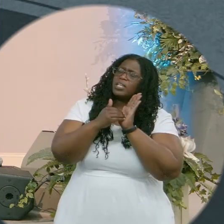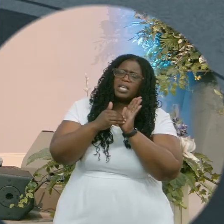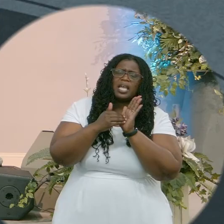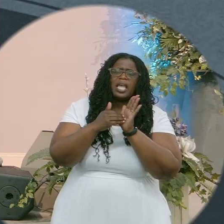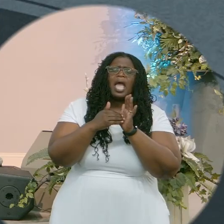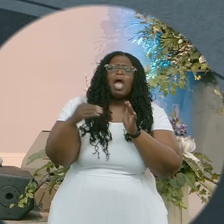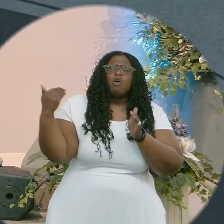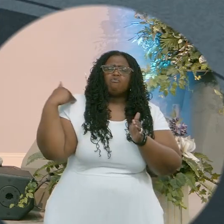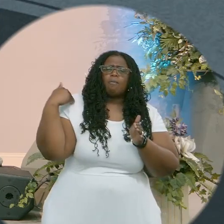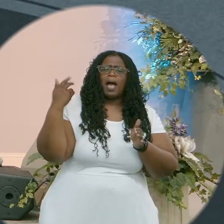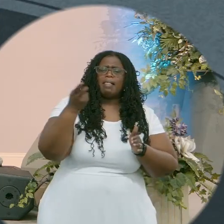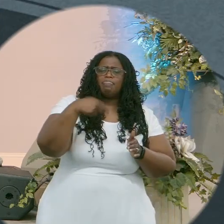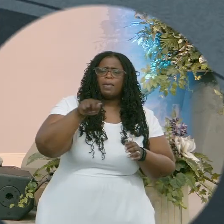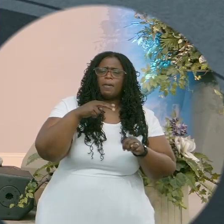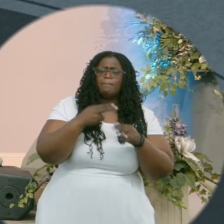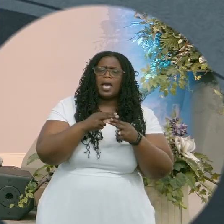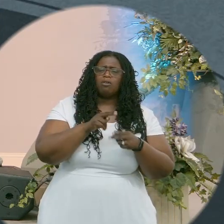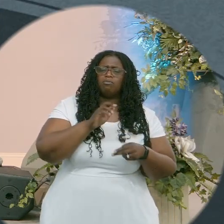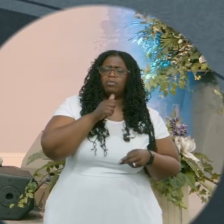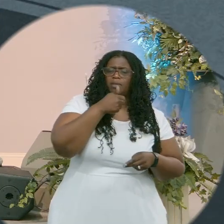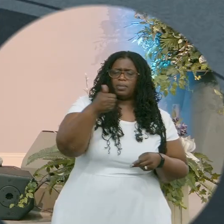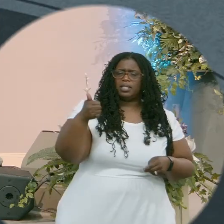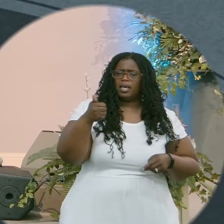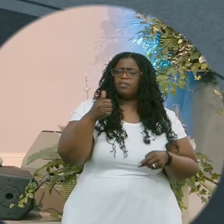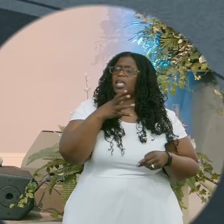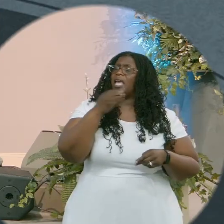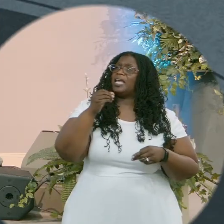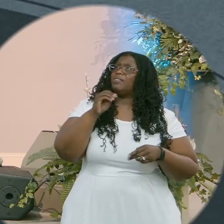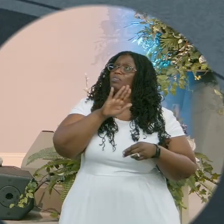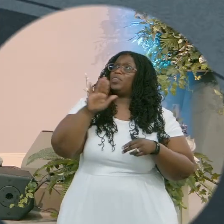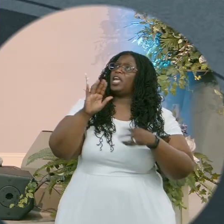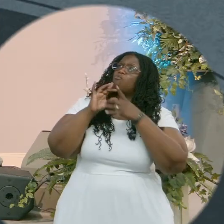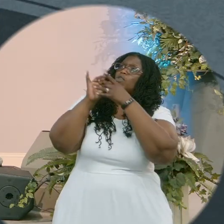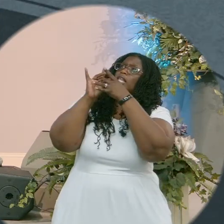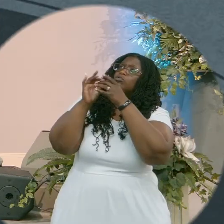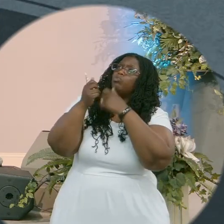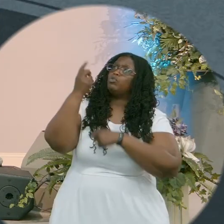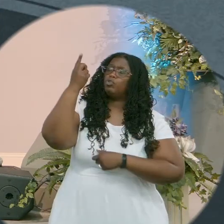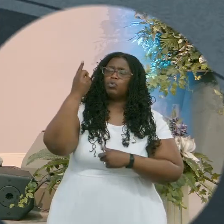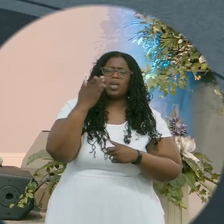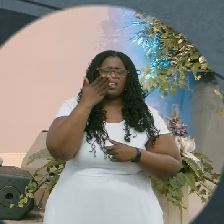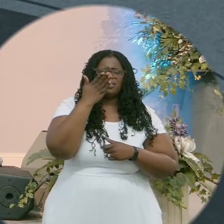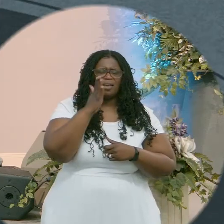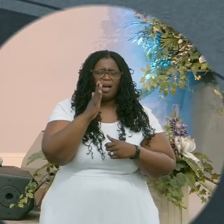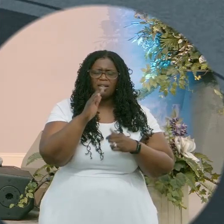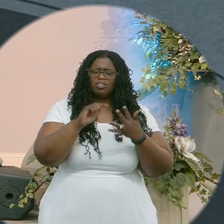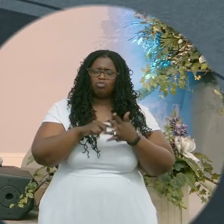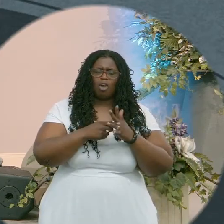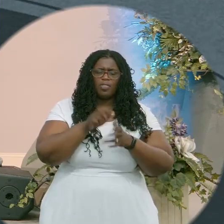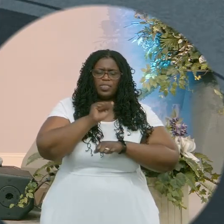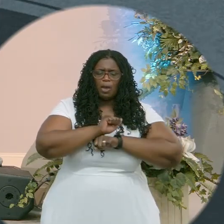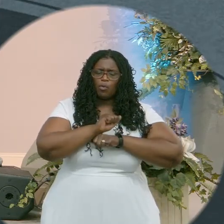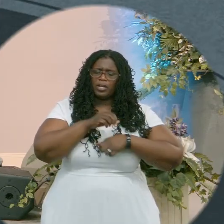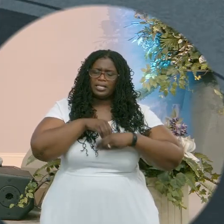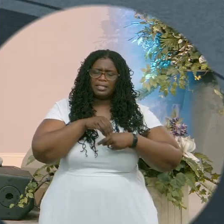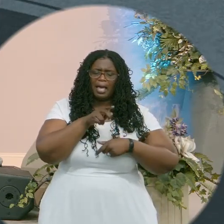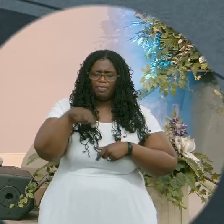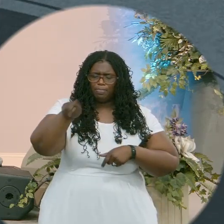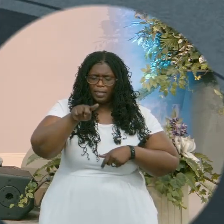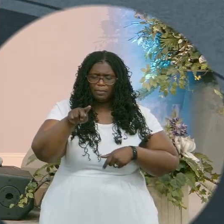are and who they are in you. And God begin a work in them that without question is all you.